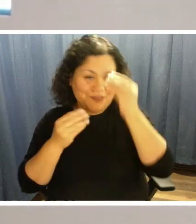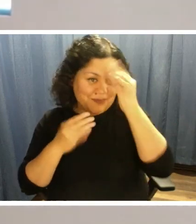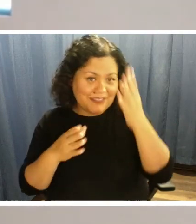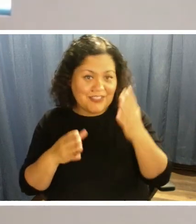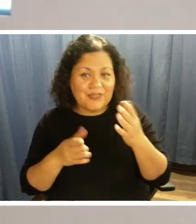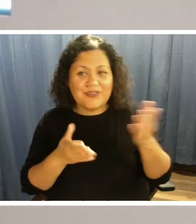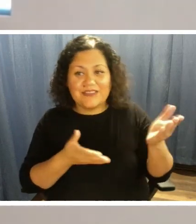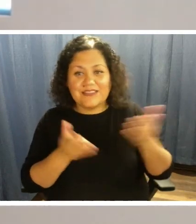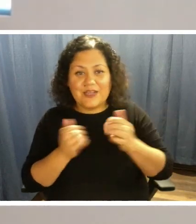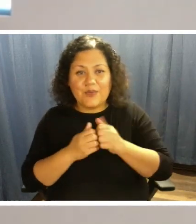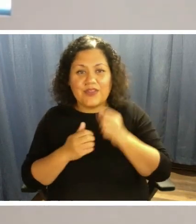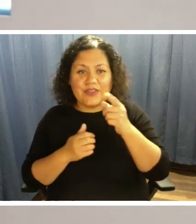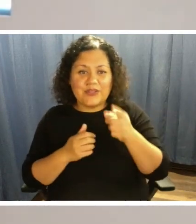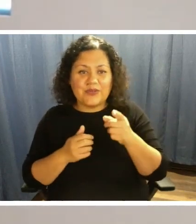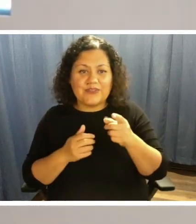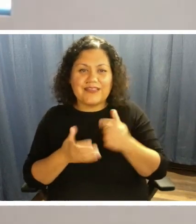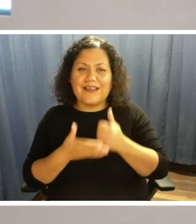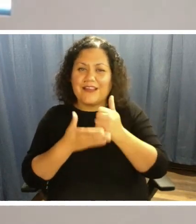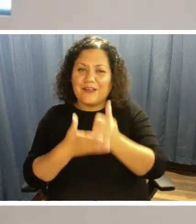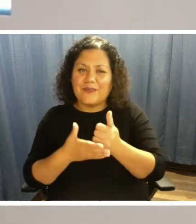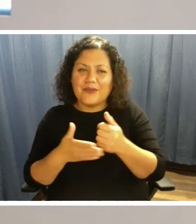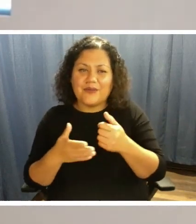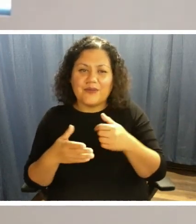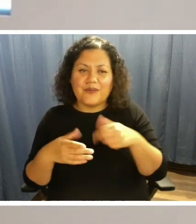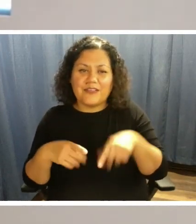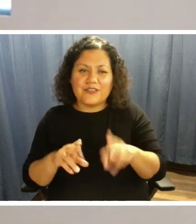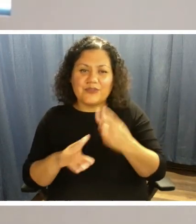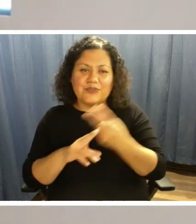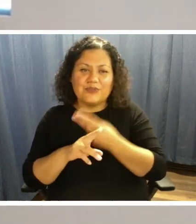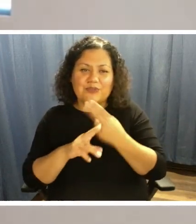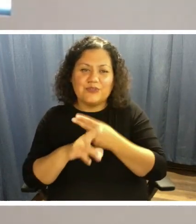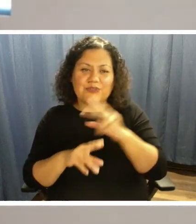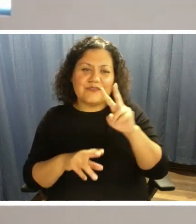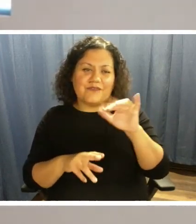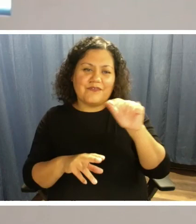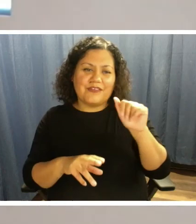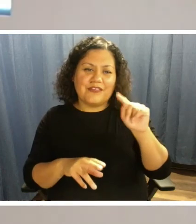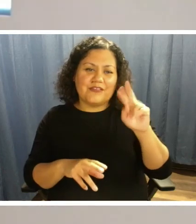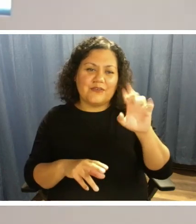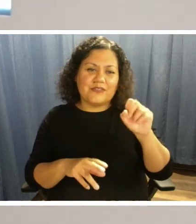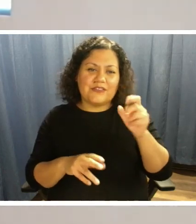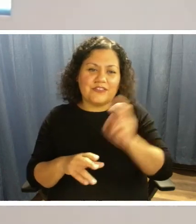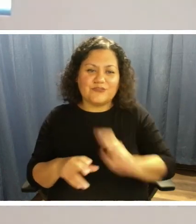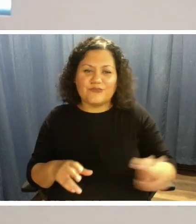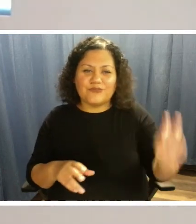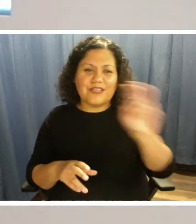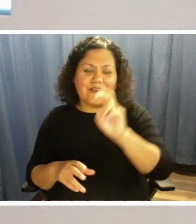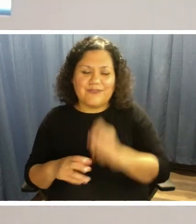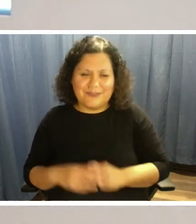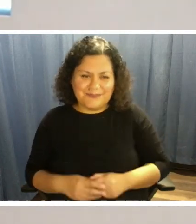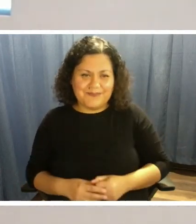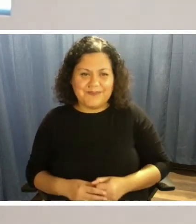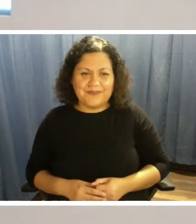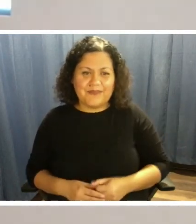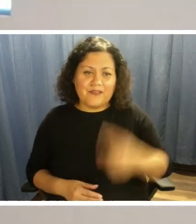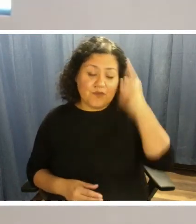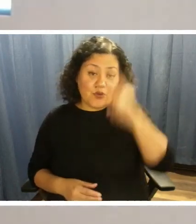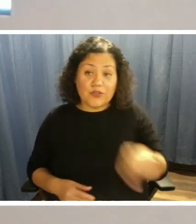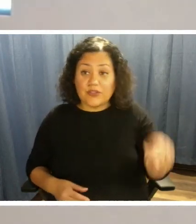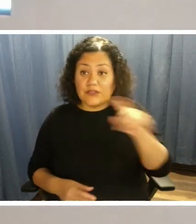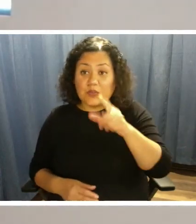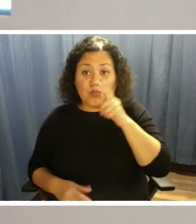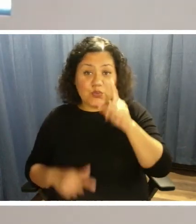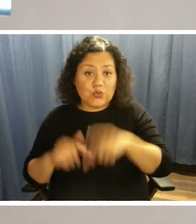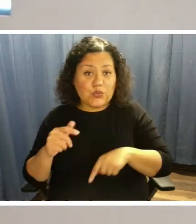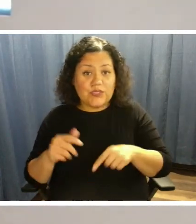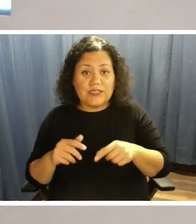to, uh, help you as you, uh, use ViaTrans to go on your journey and take your trips. For those of you who could not get